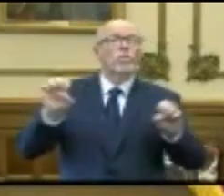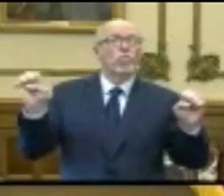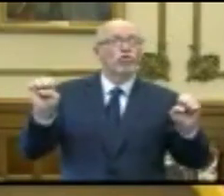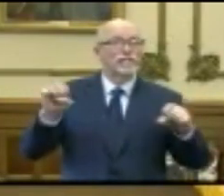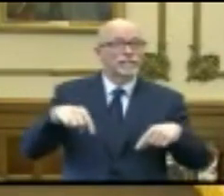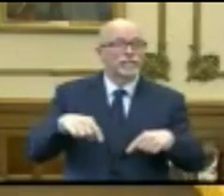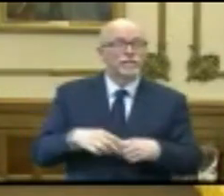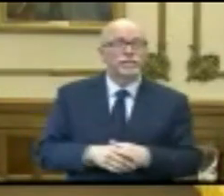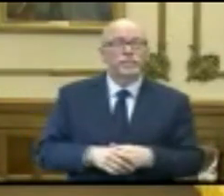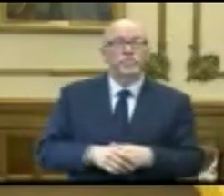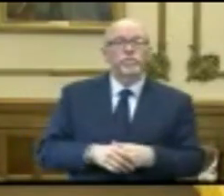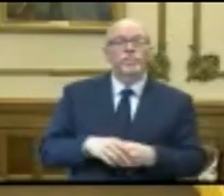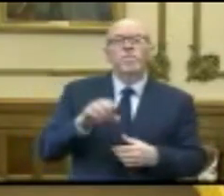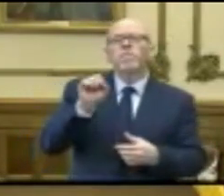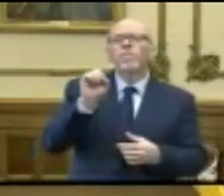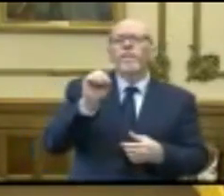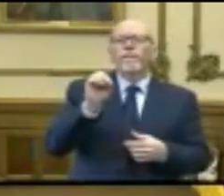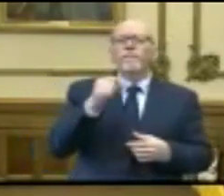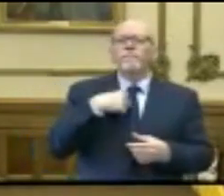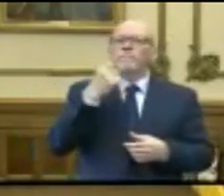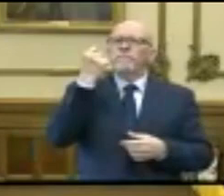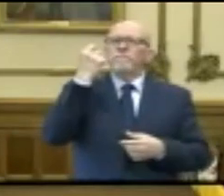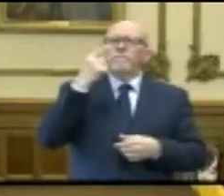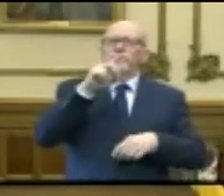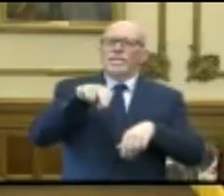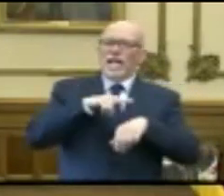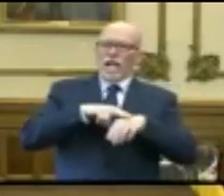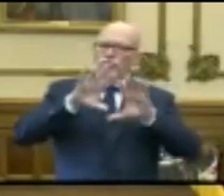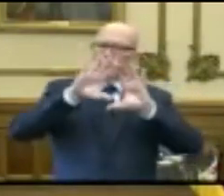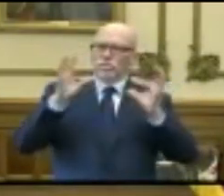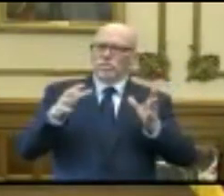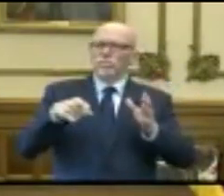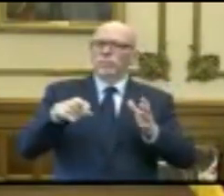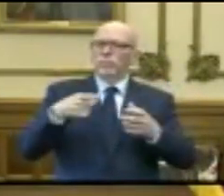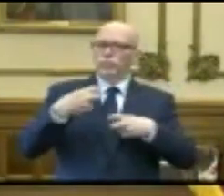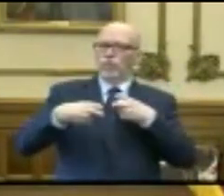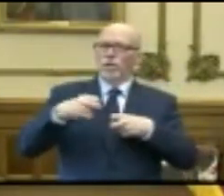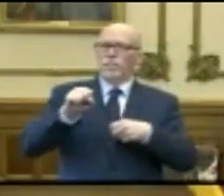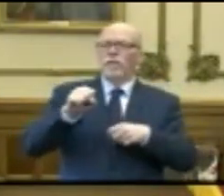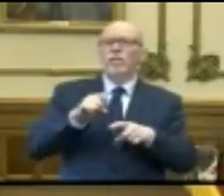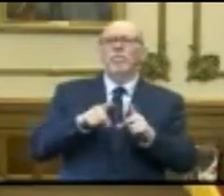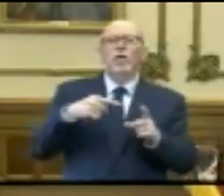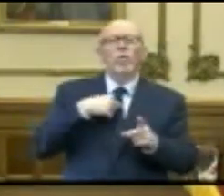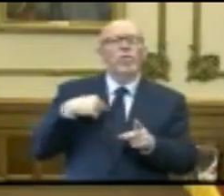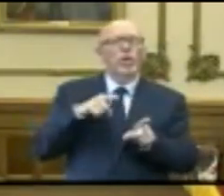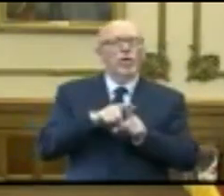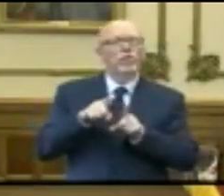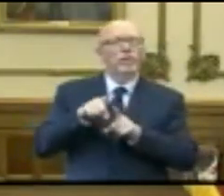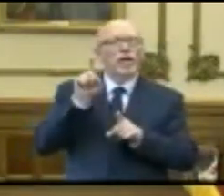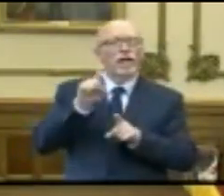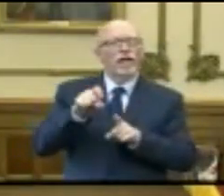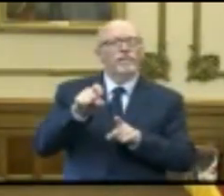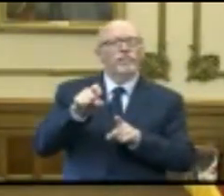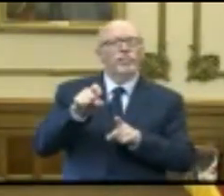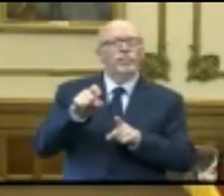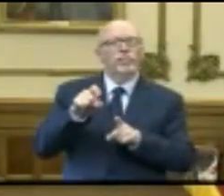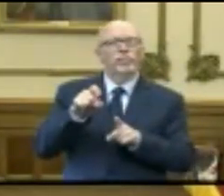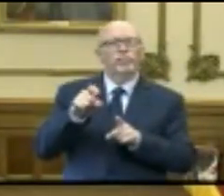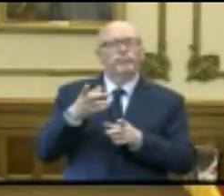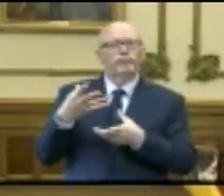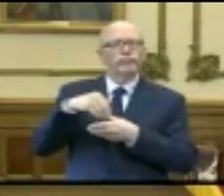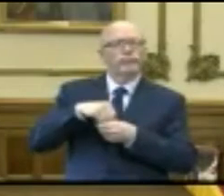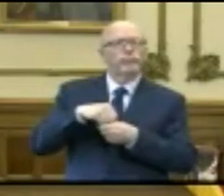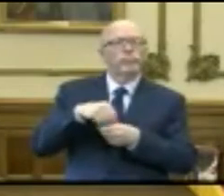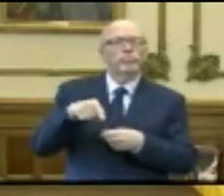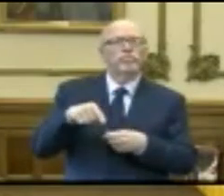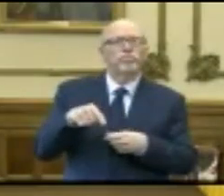And so we understand the national scope, but I think we ought to also incorporate into